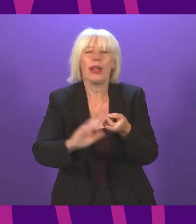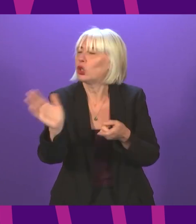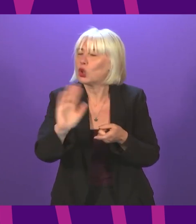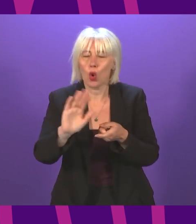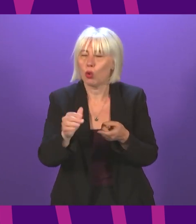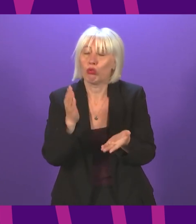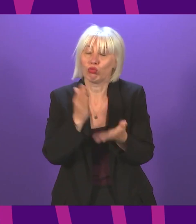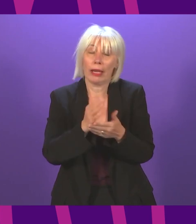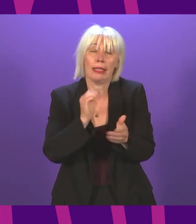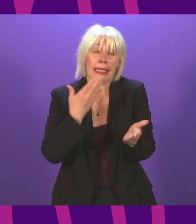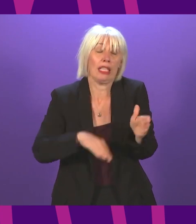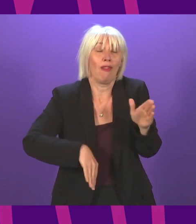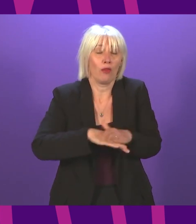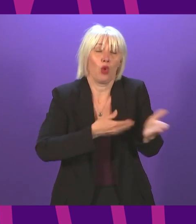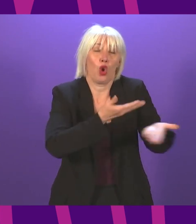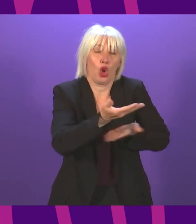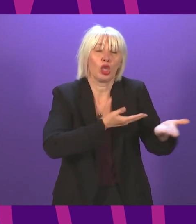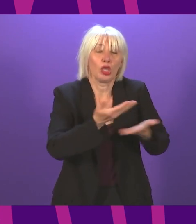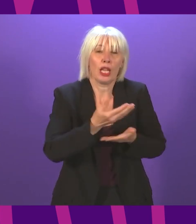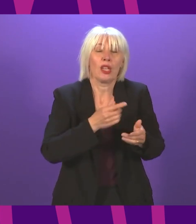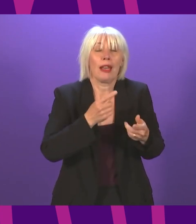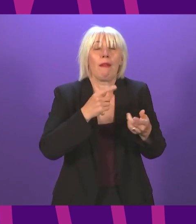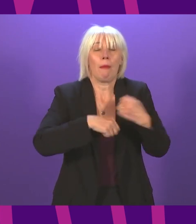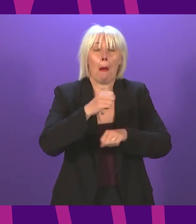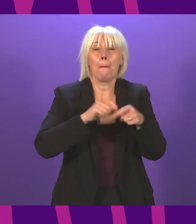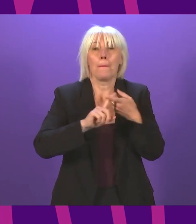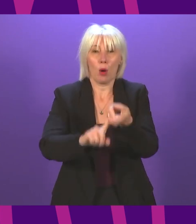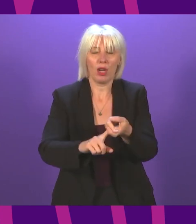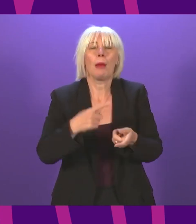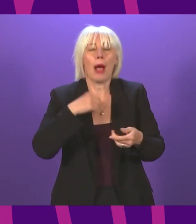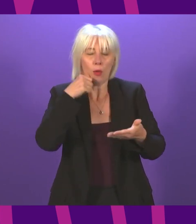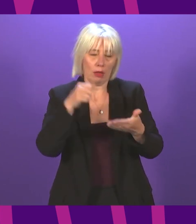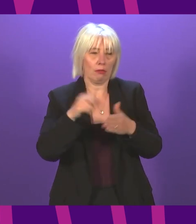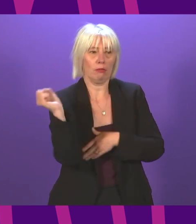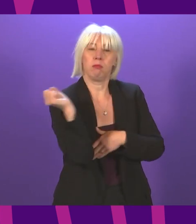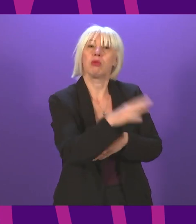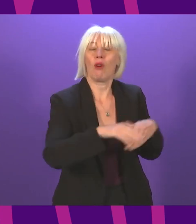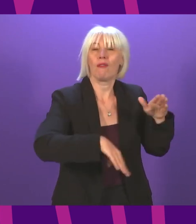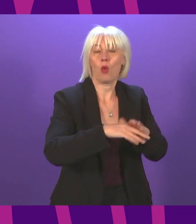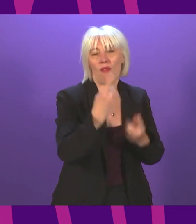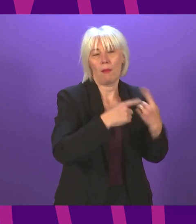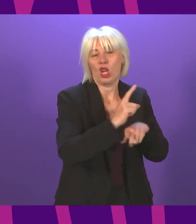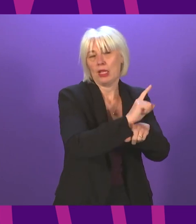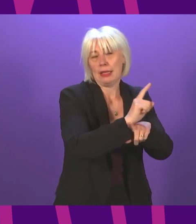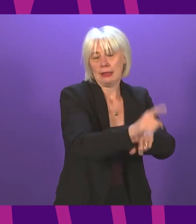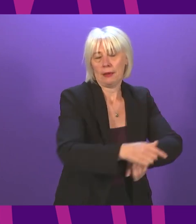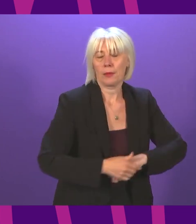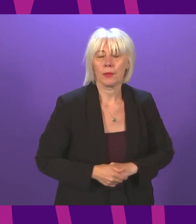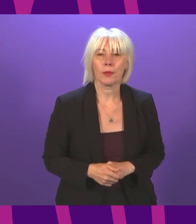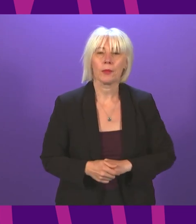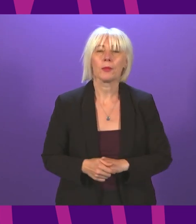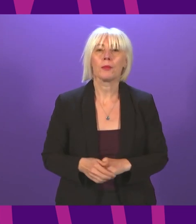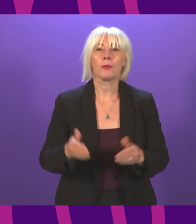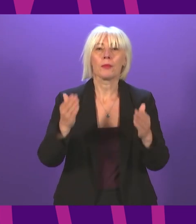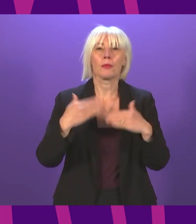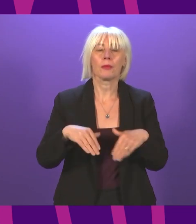consultation, but I am happy to write to or ask the Health Secretary to write to the member with more information on that point. Question number